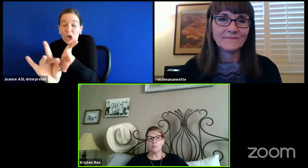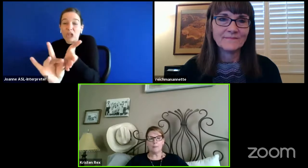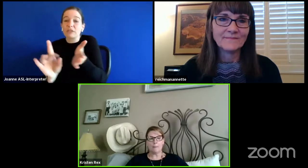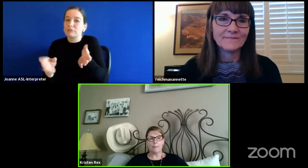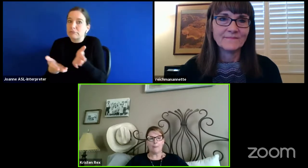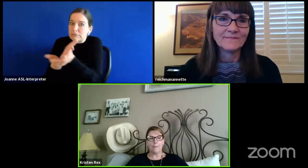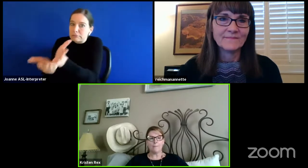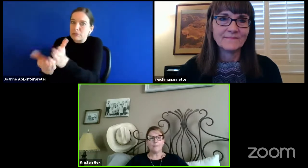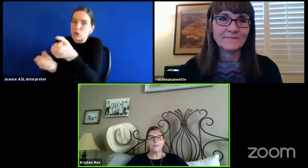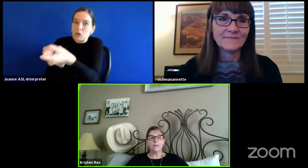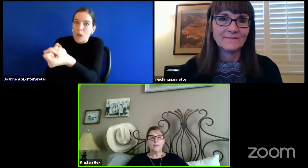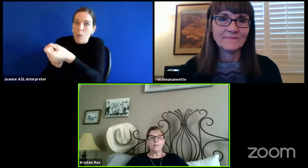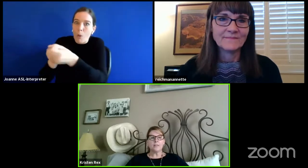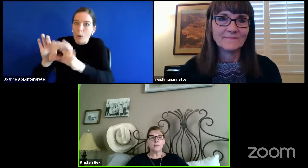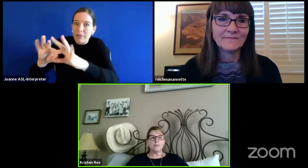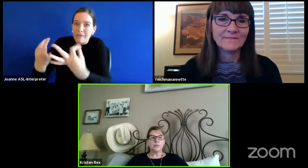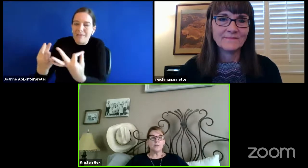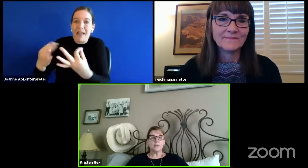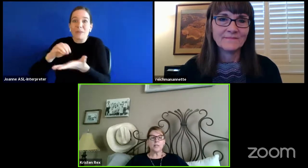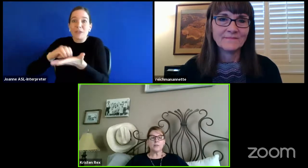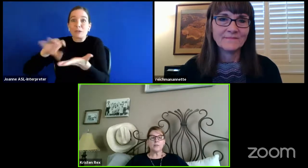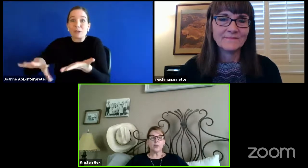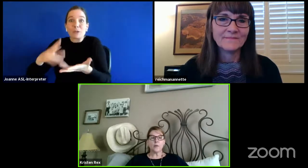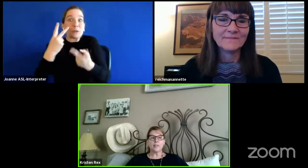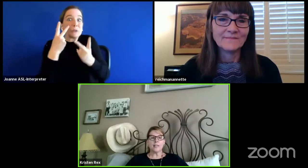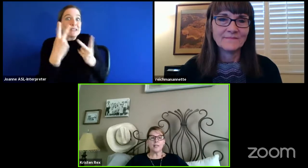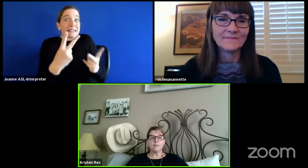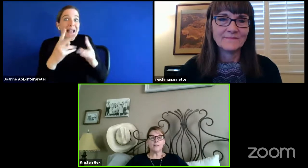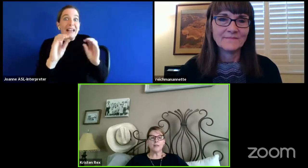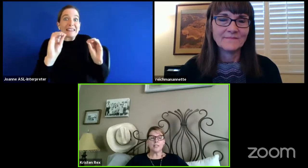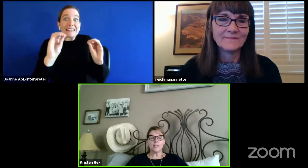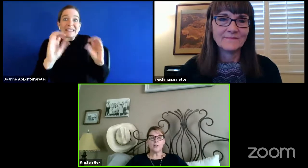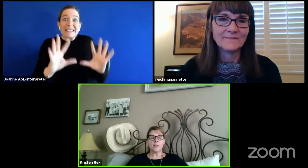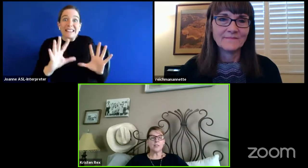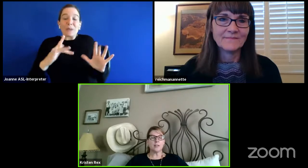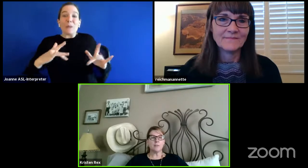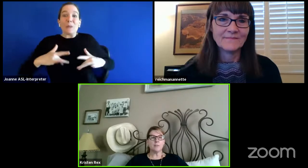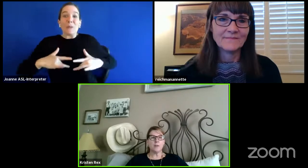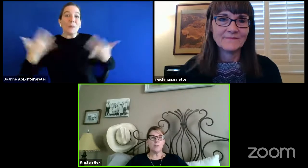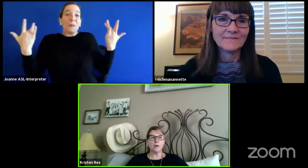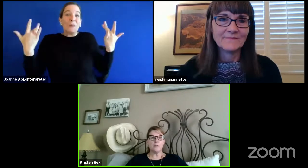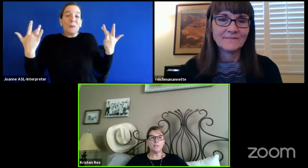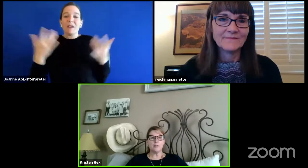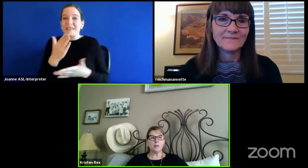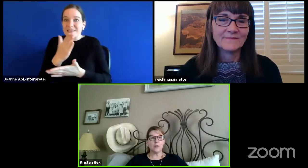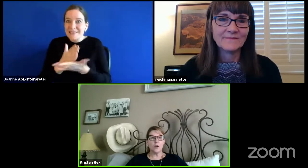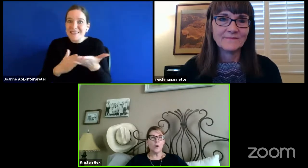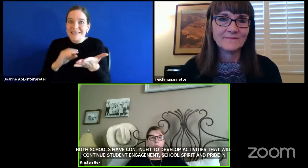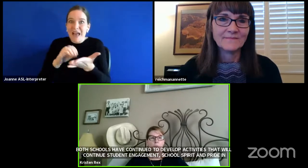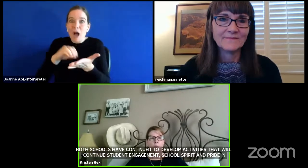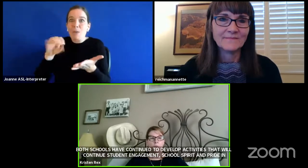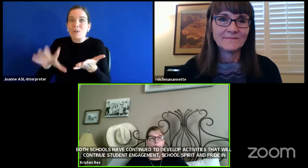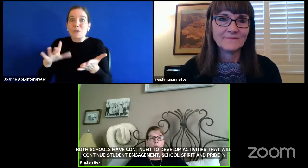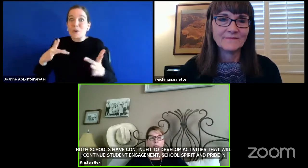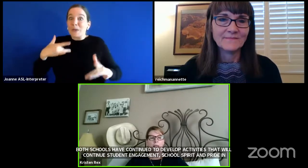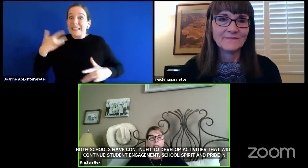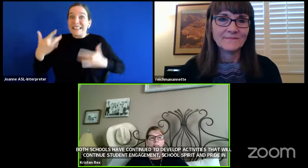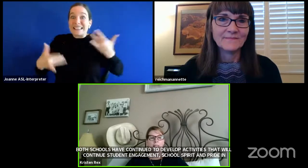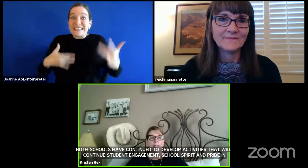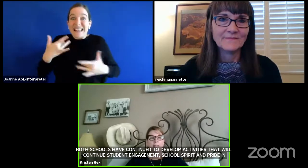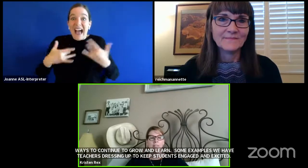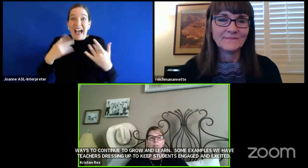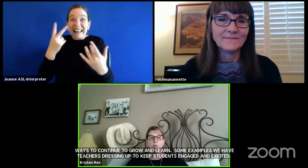teacher. Some students get so excited for their teachers to be welcomed into their home through Zoom